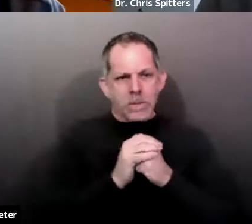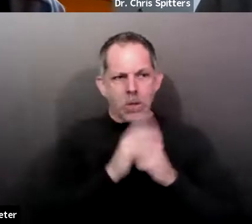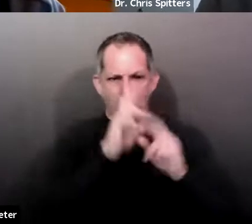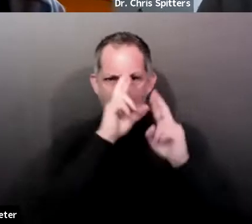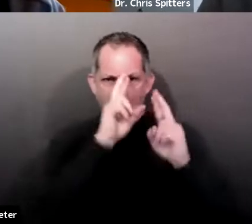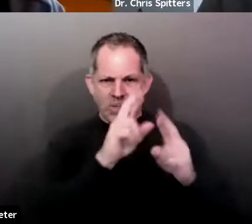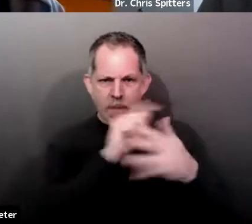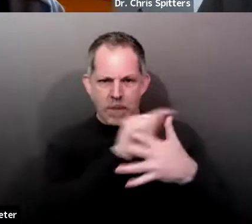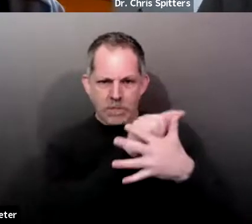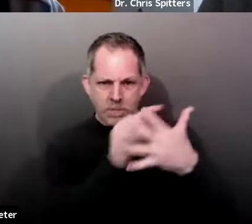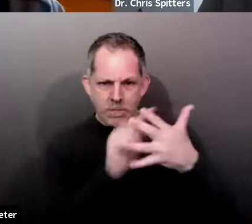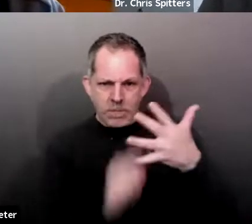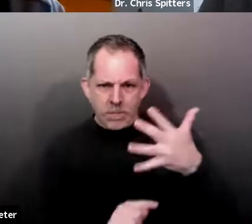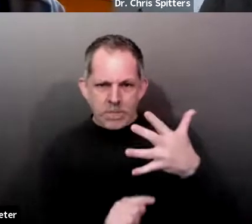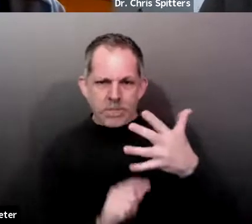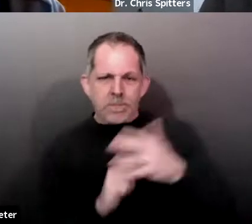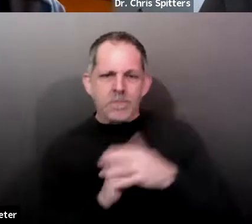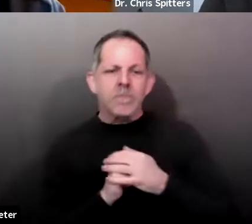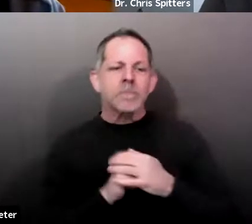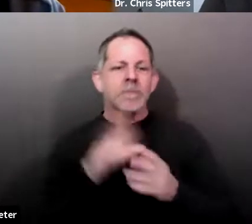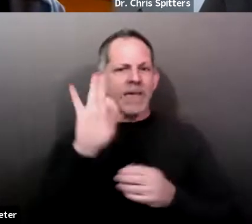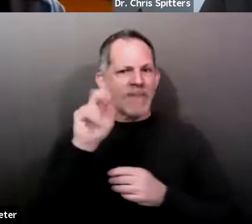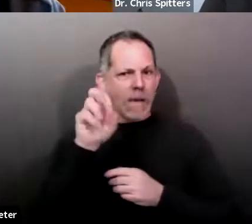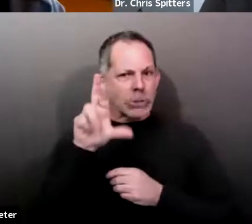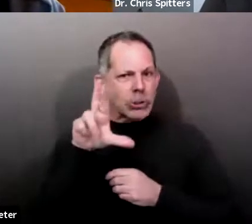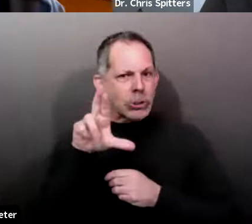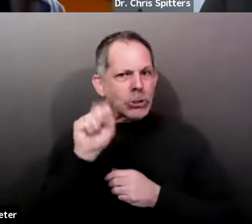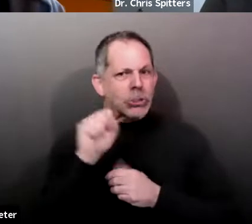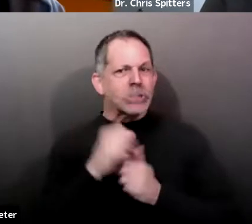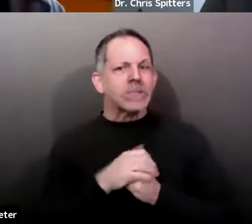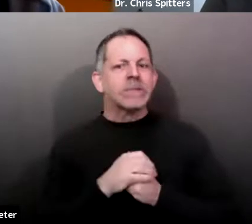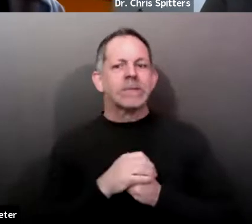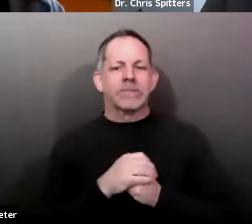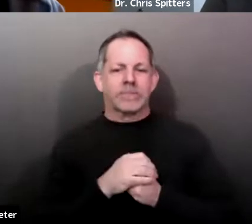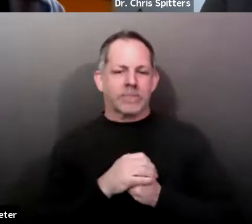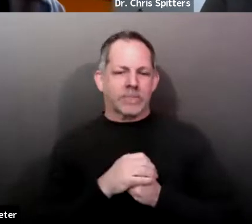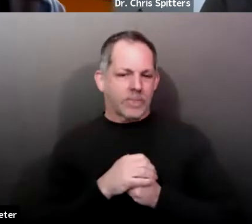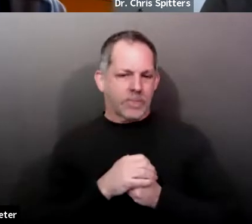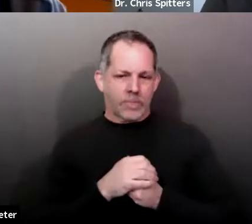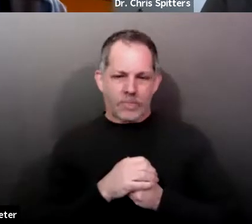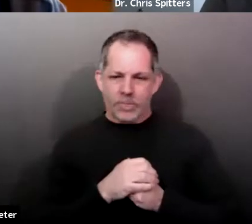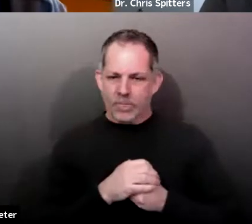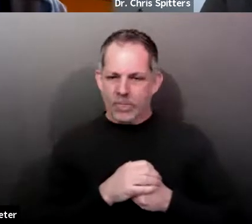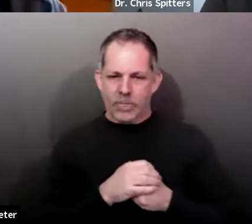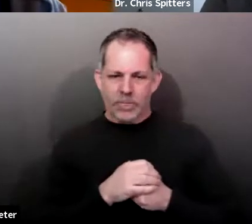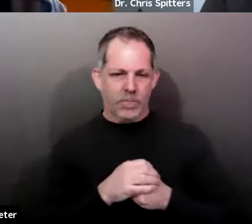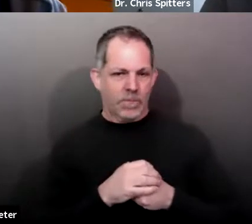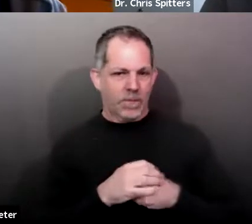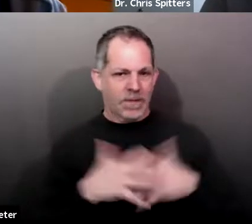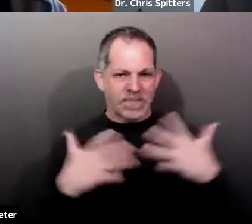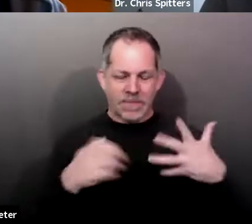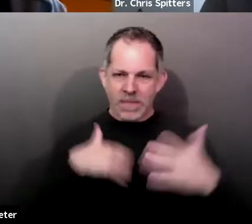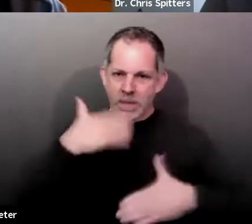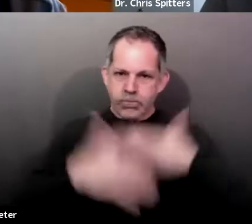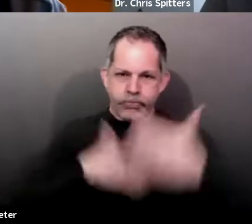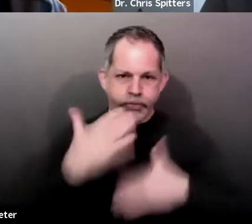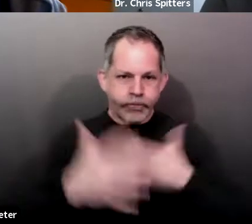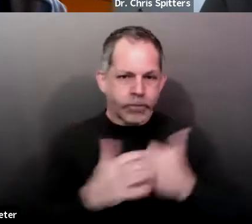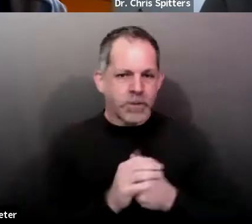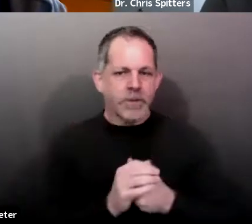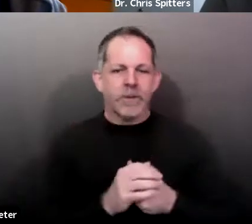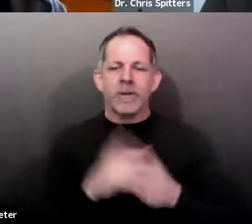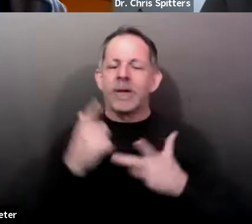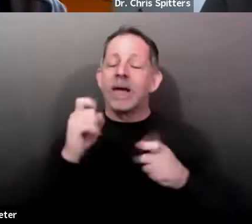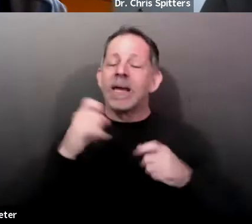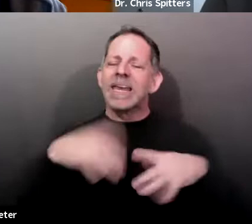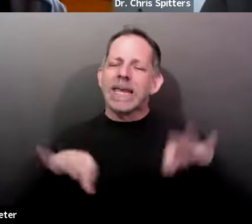take, uh, uh, too much, uh, for it to research. So keep up the prevention efforts, but let's enjoy what we've earned.